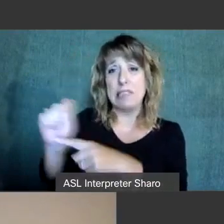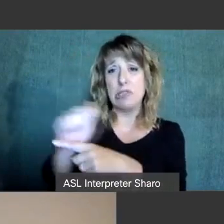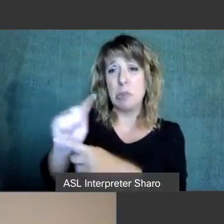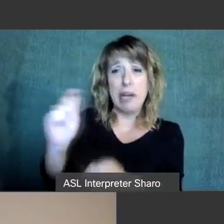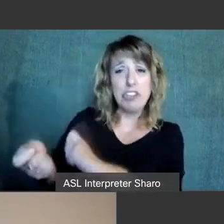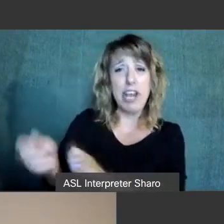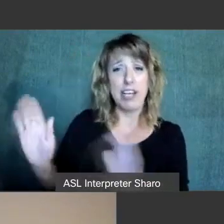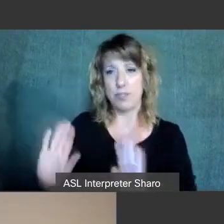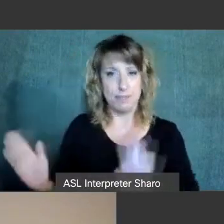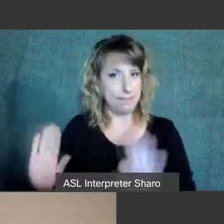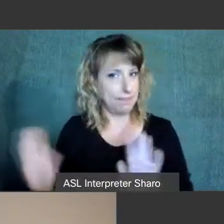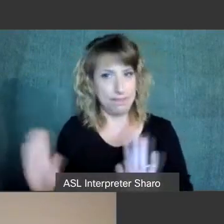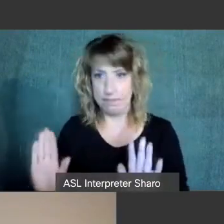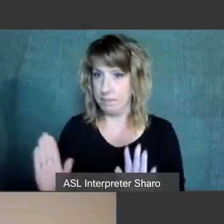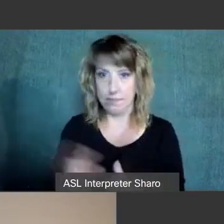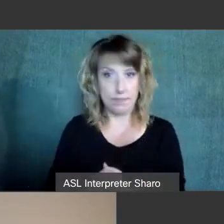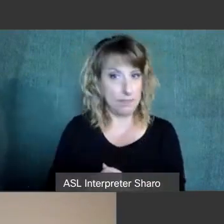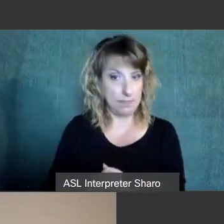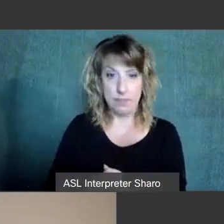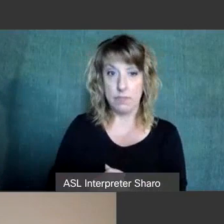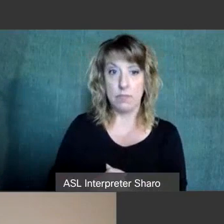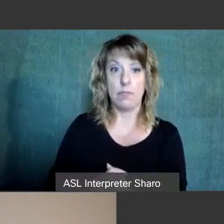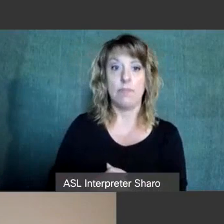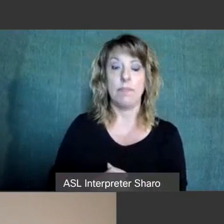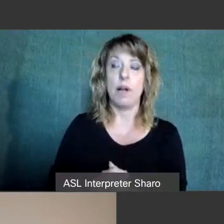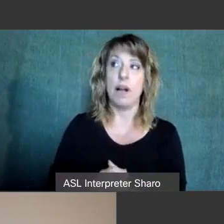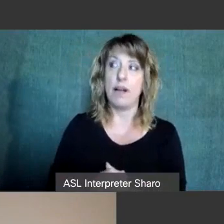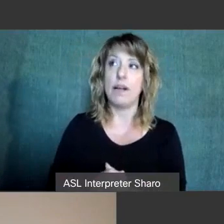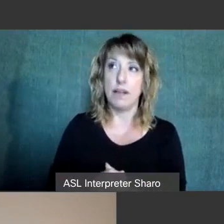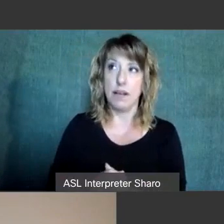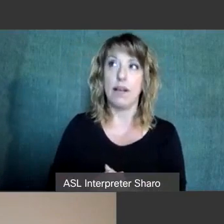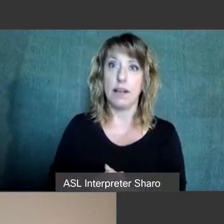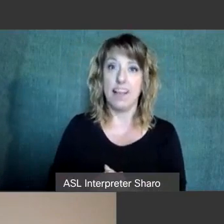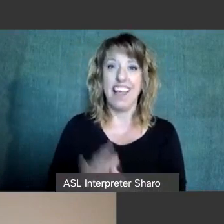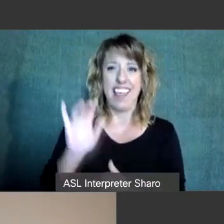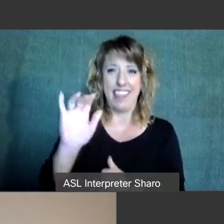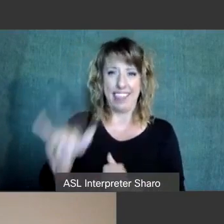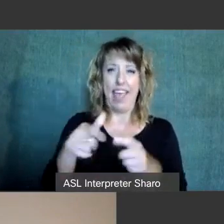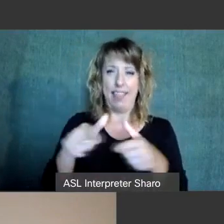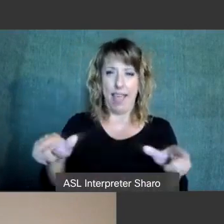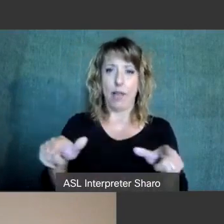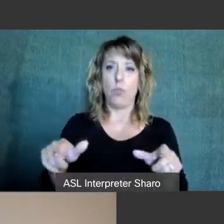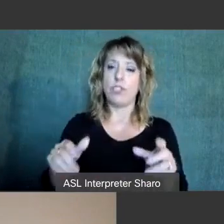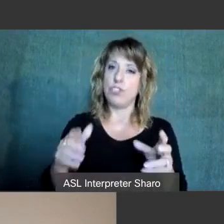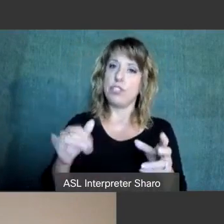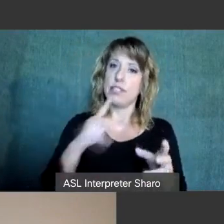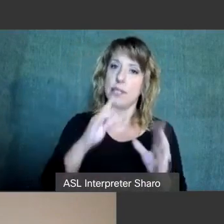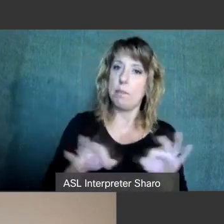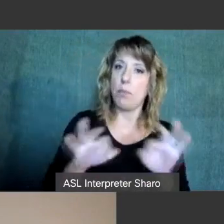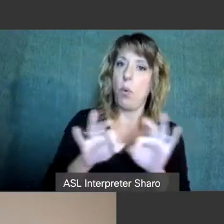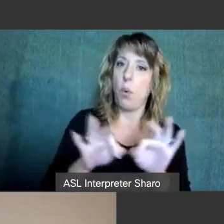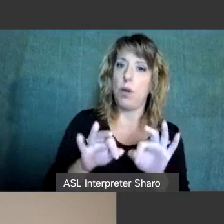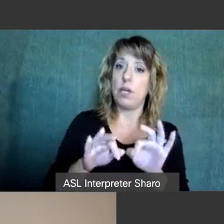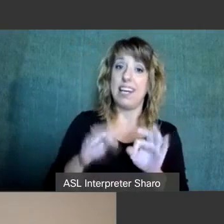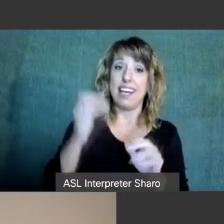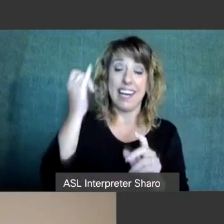This is extremely important and why I am very steadfast in my belief that people who